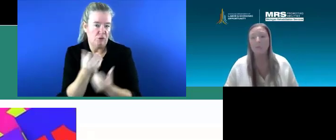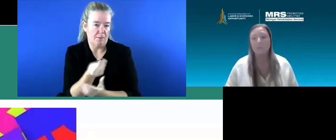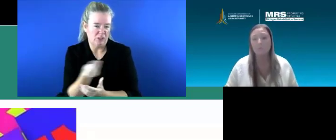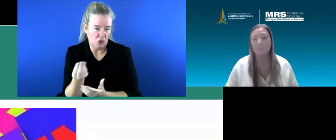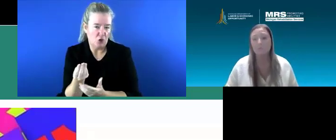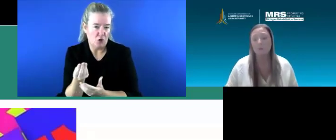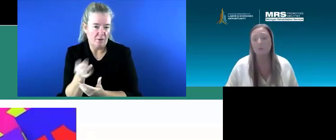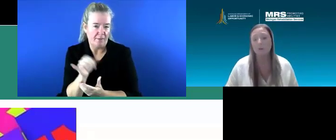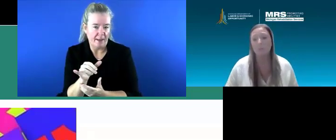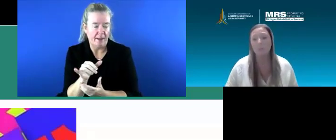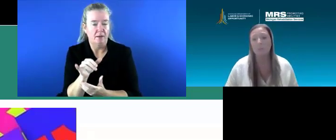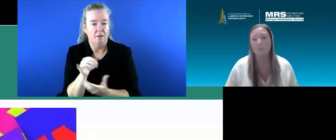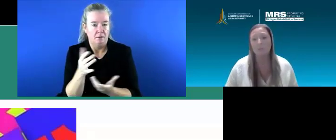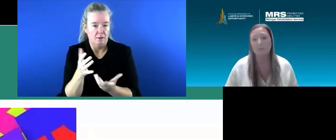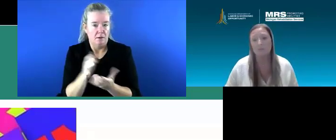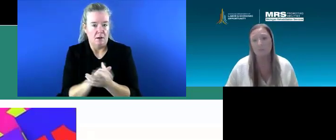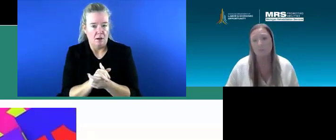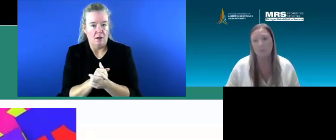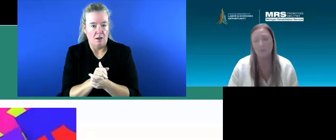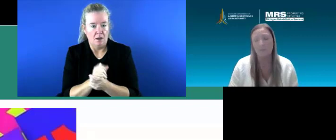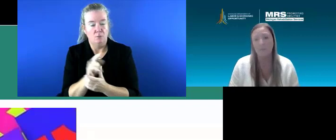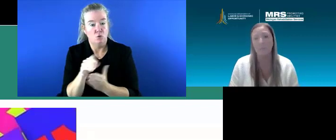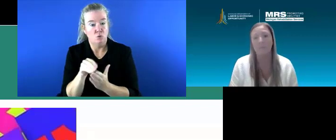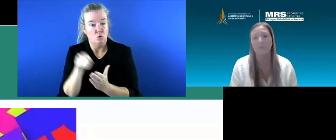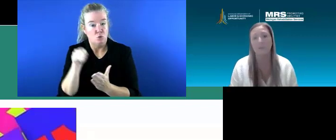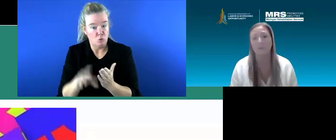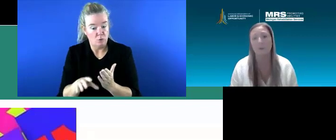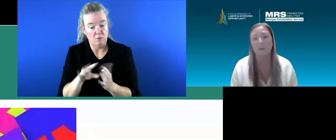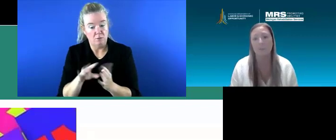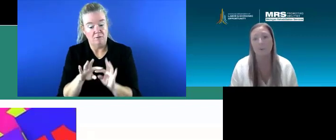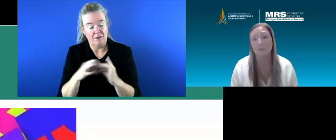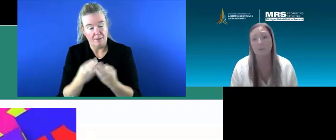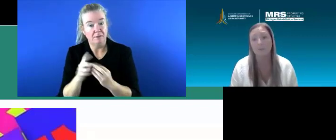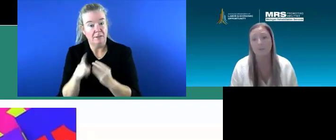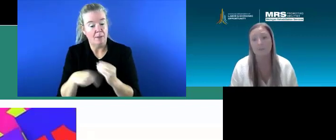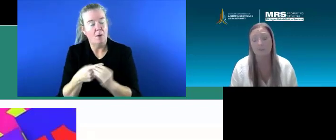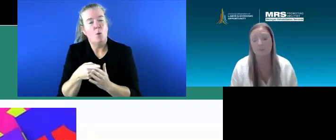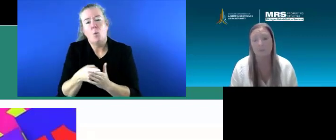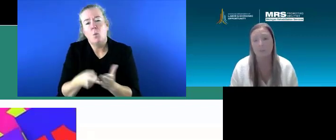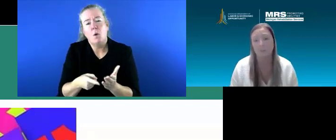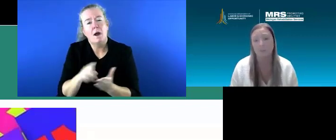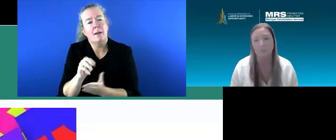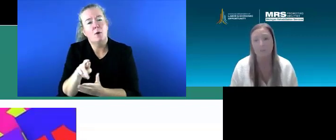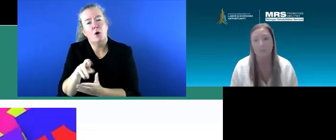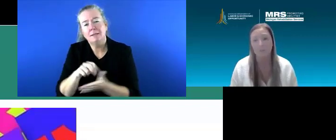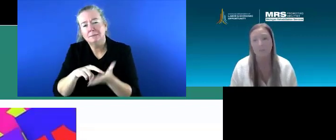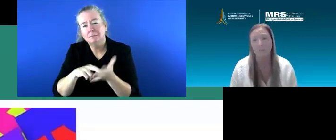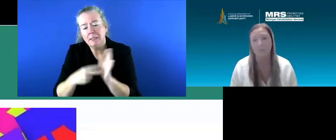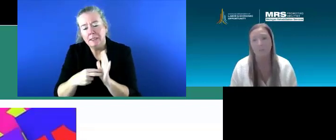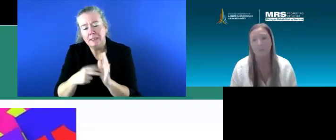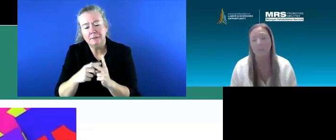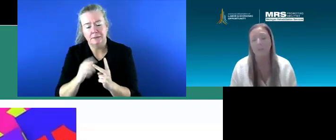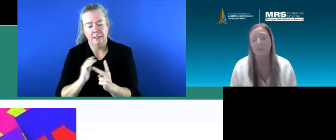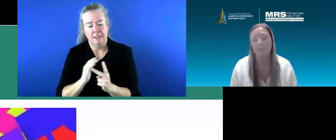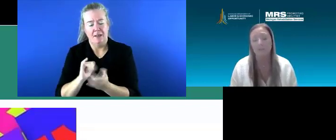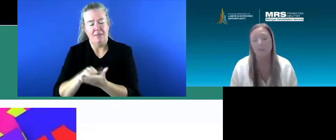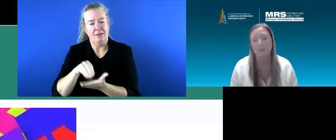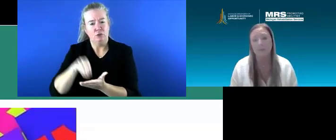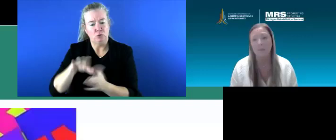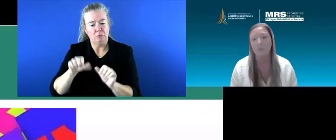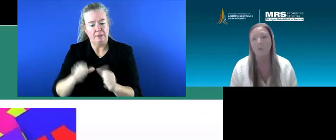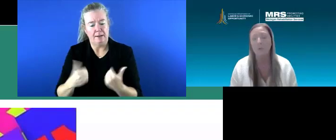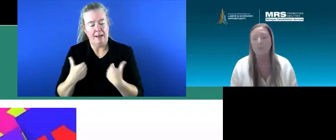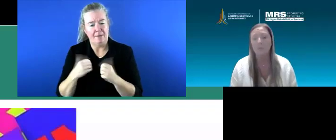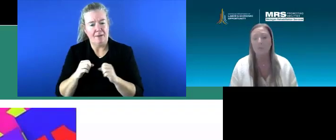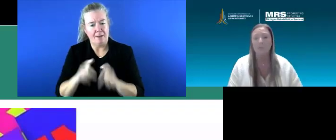to, um, the, the student and the families about what MRS is and the opportunities that that student can